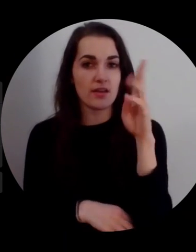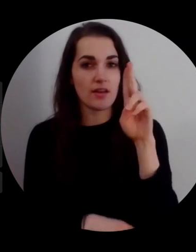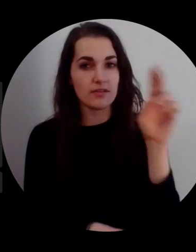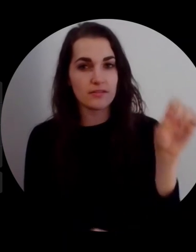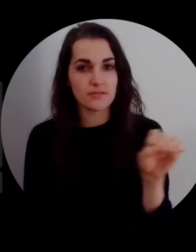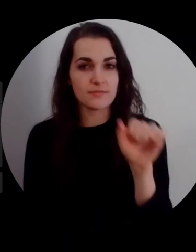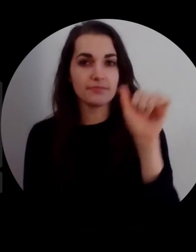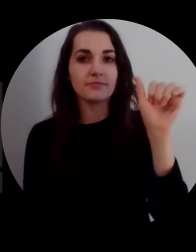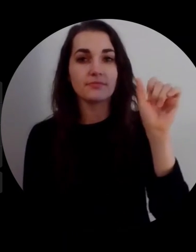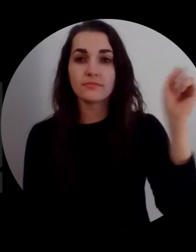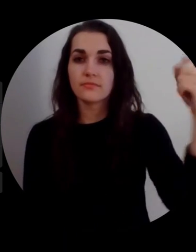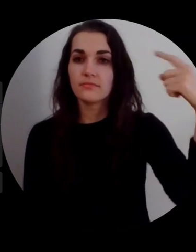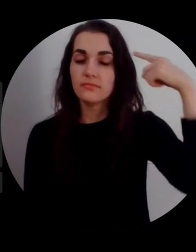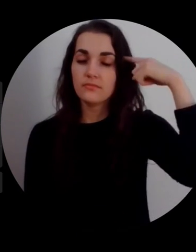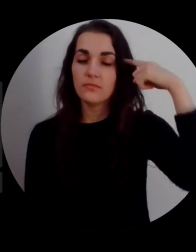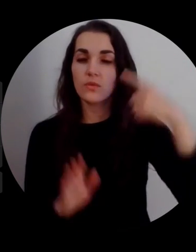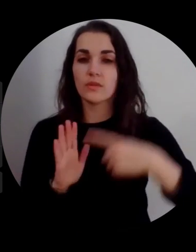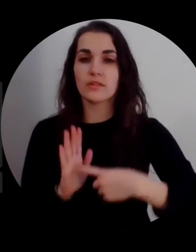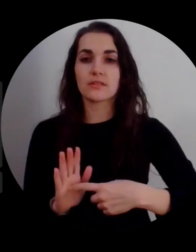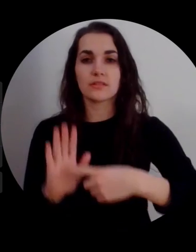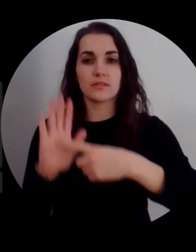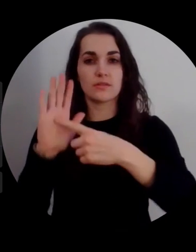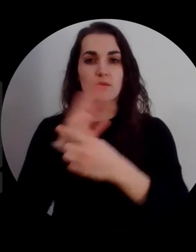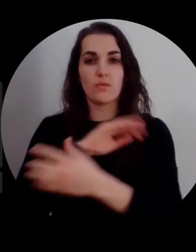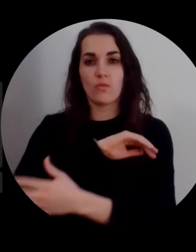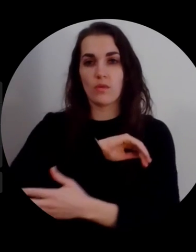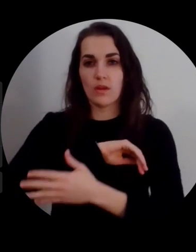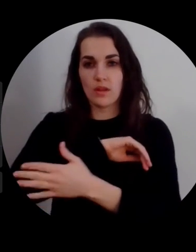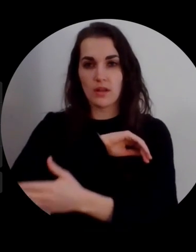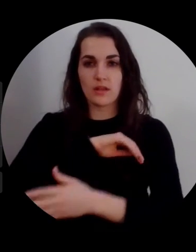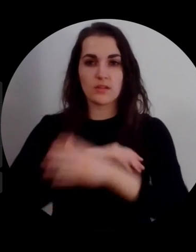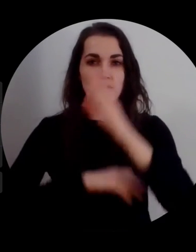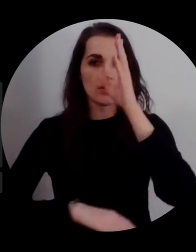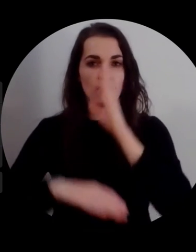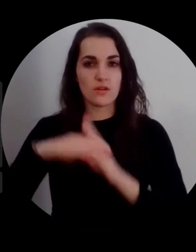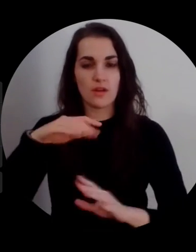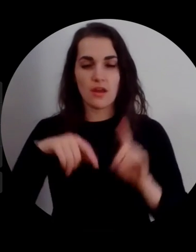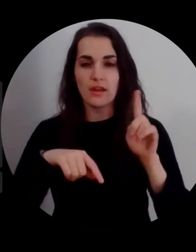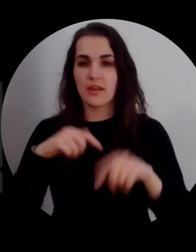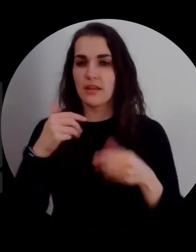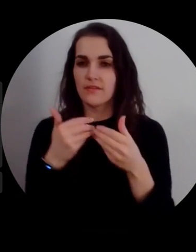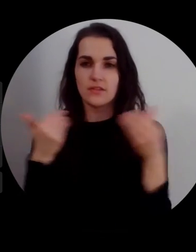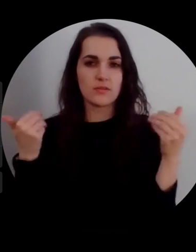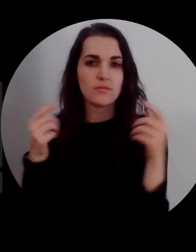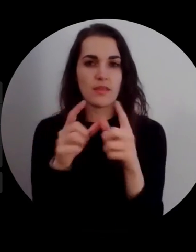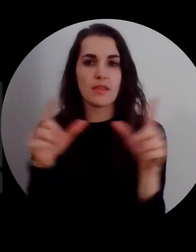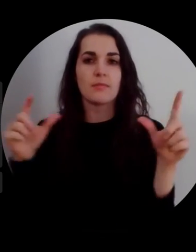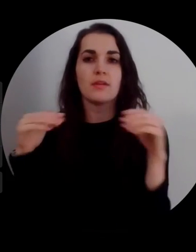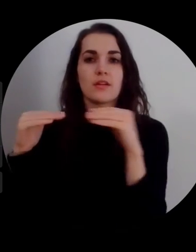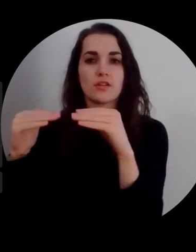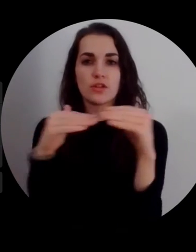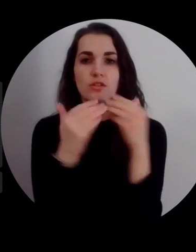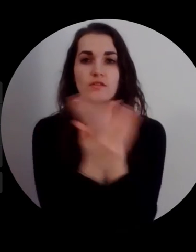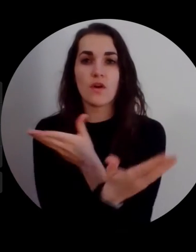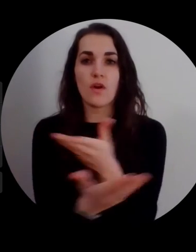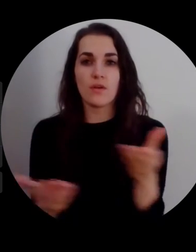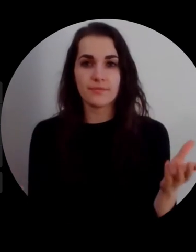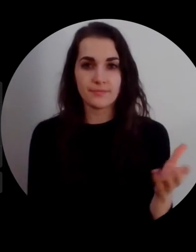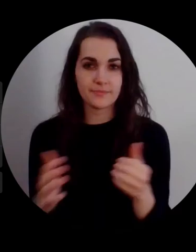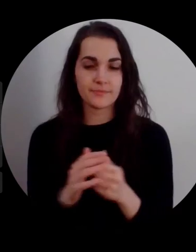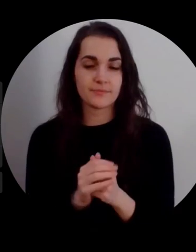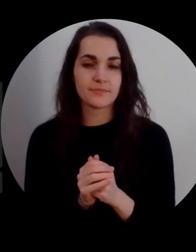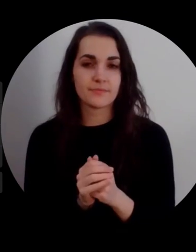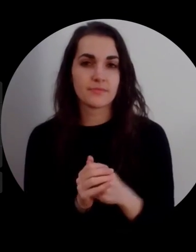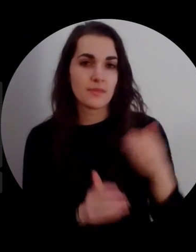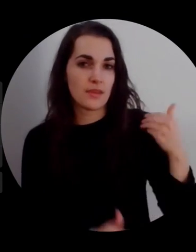States of America and to the republic for which it stands, one nation under God, indivisible with liberty and justice for all.